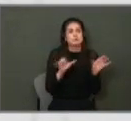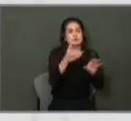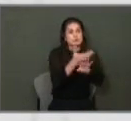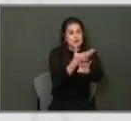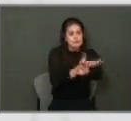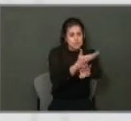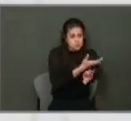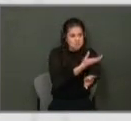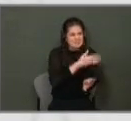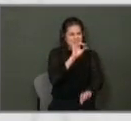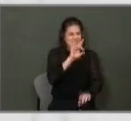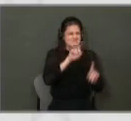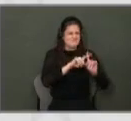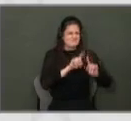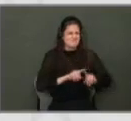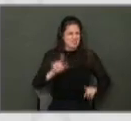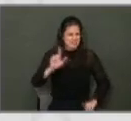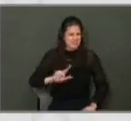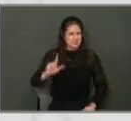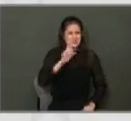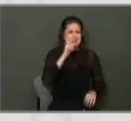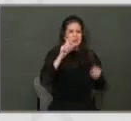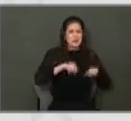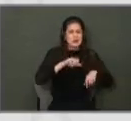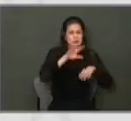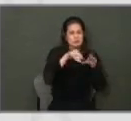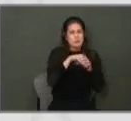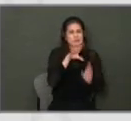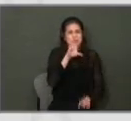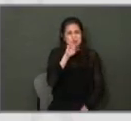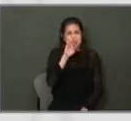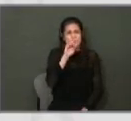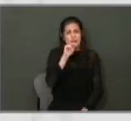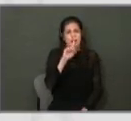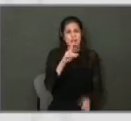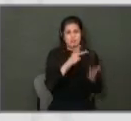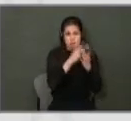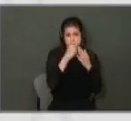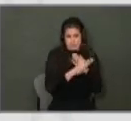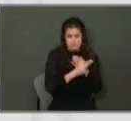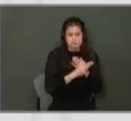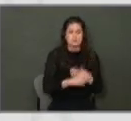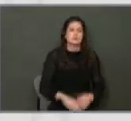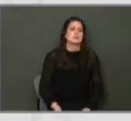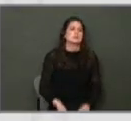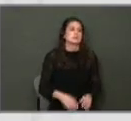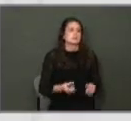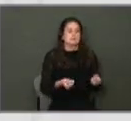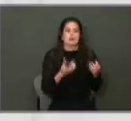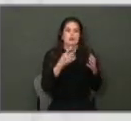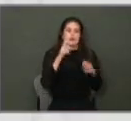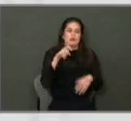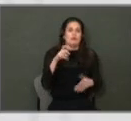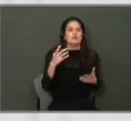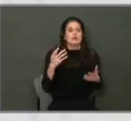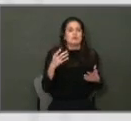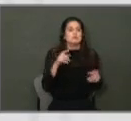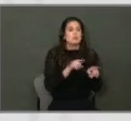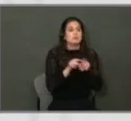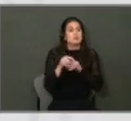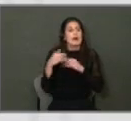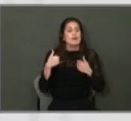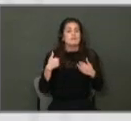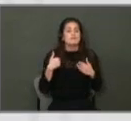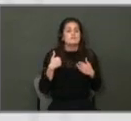renovations to eight libraries that were not able to be included in the bond program. Much needed. We also